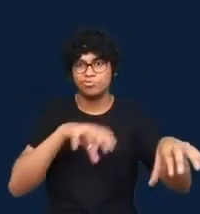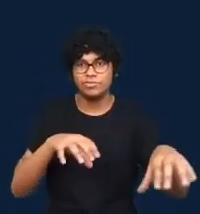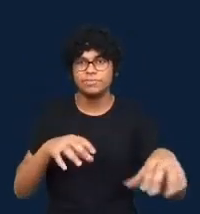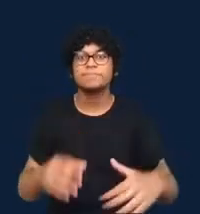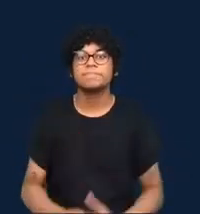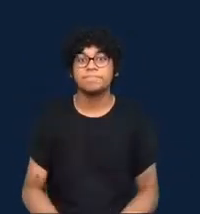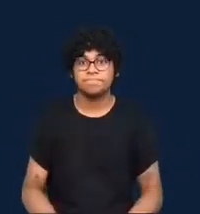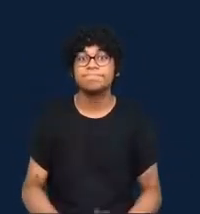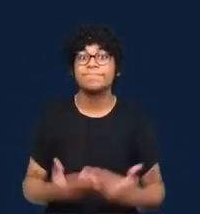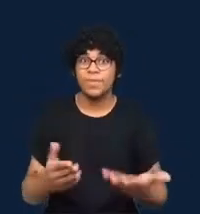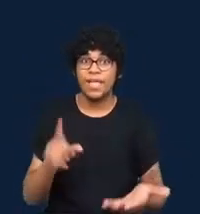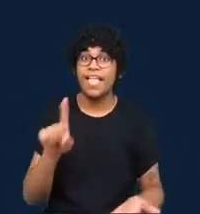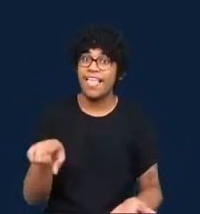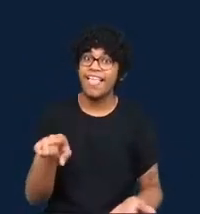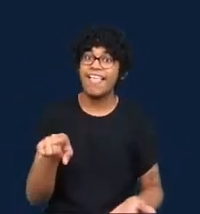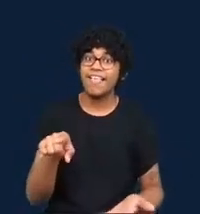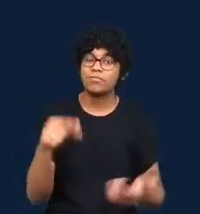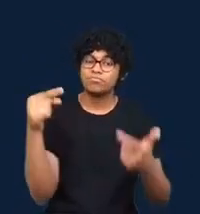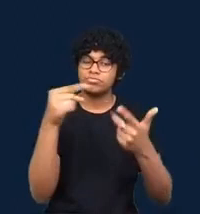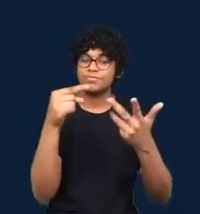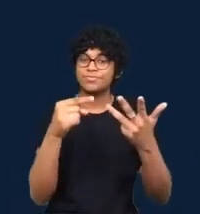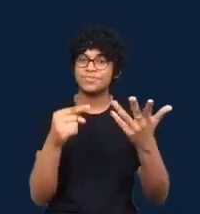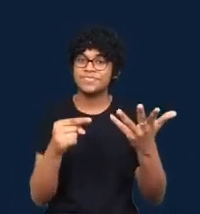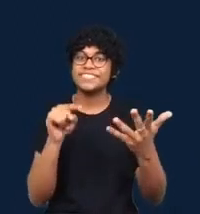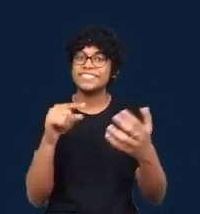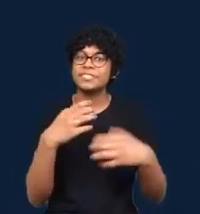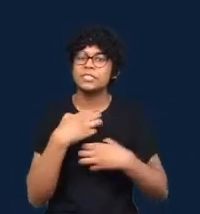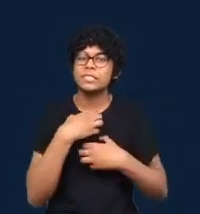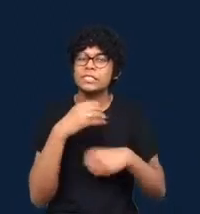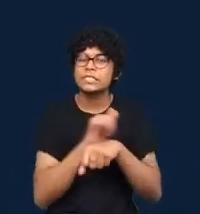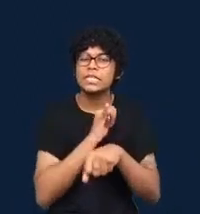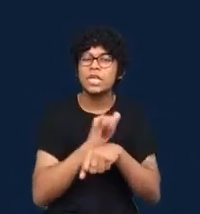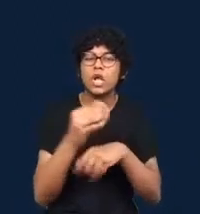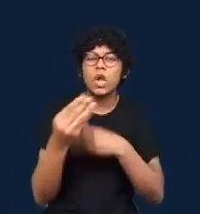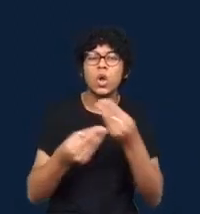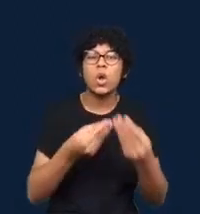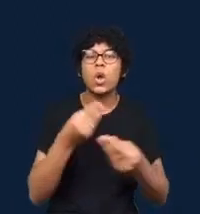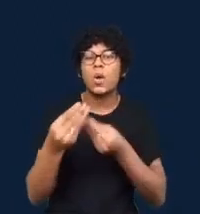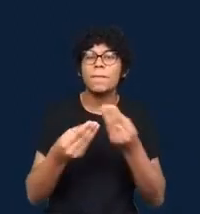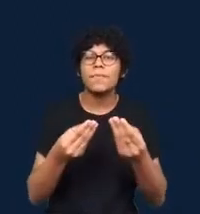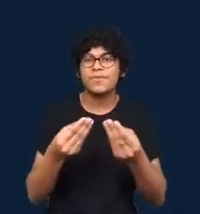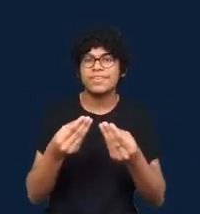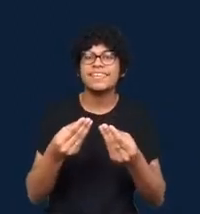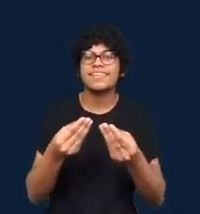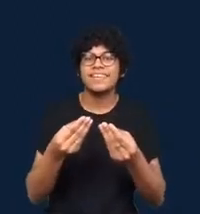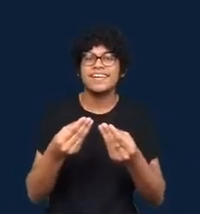cultivating reflexive ways of telling can be explored in the context of data journalism.